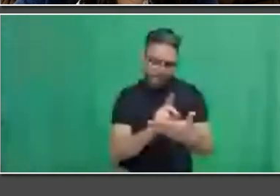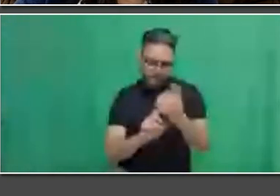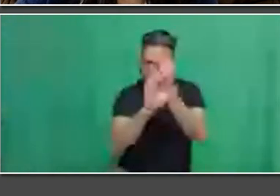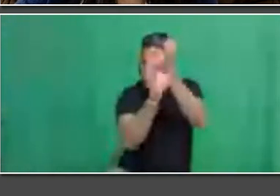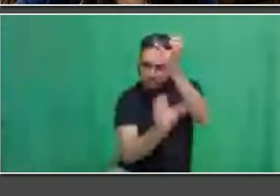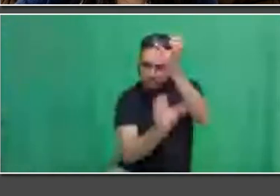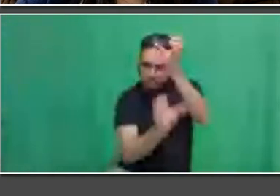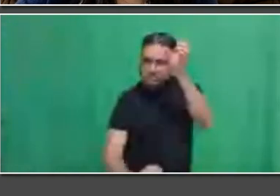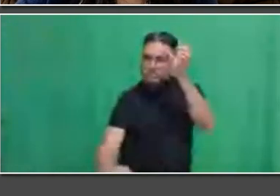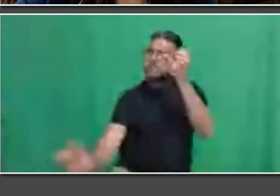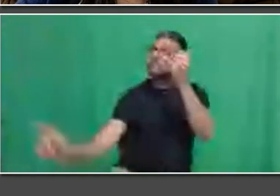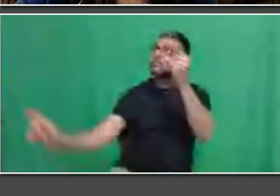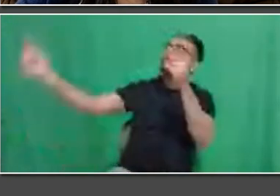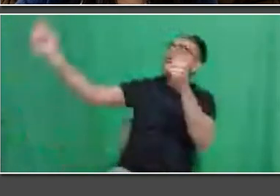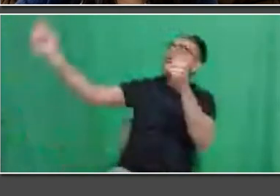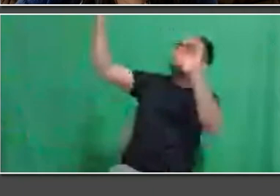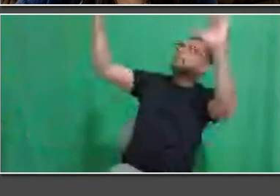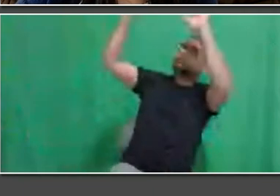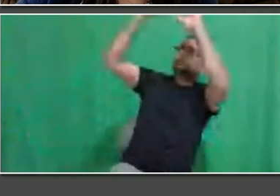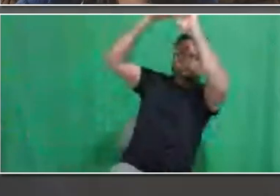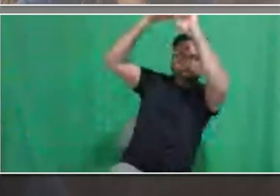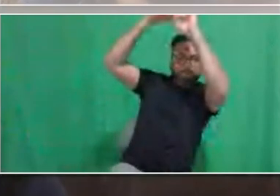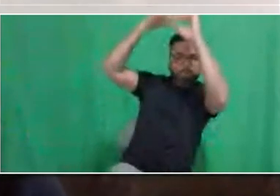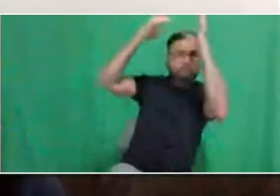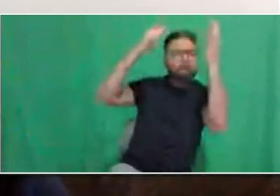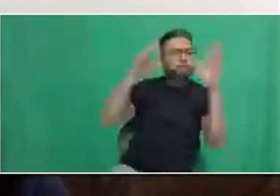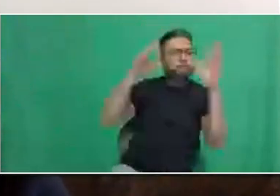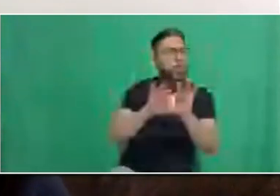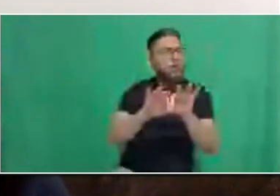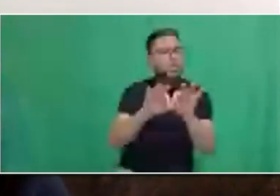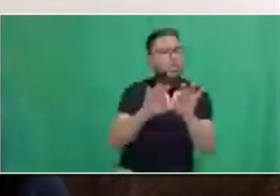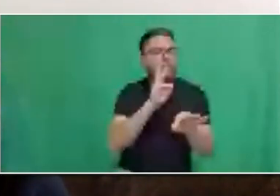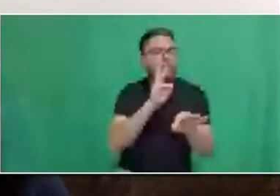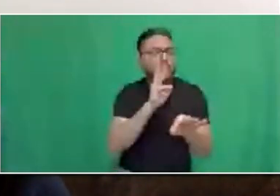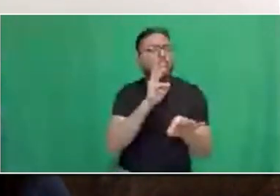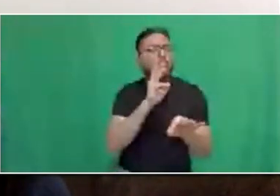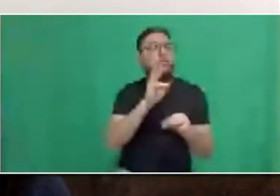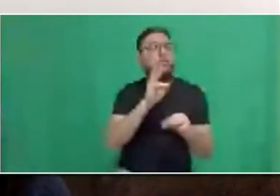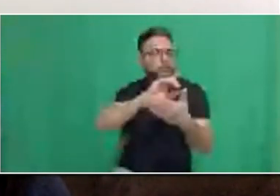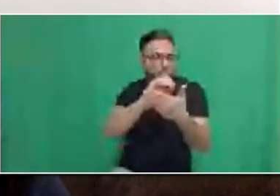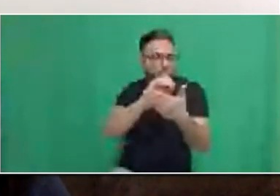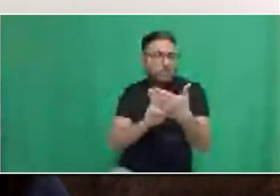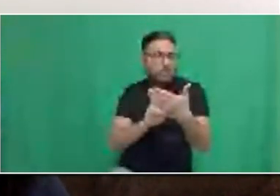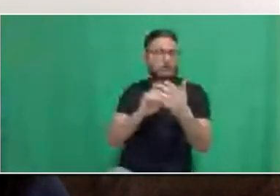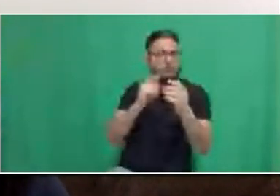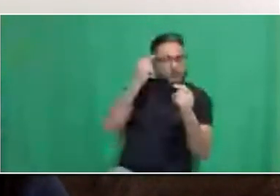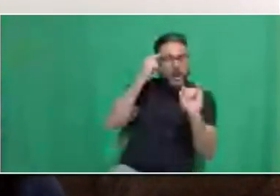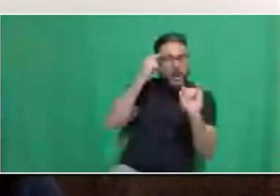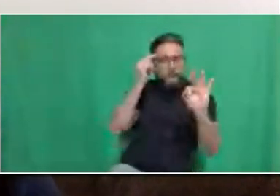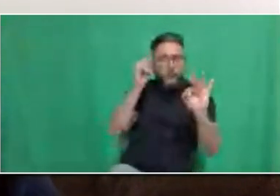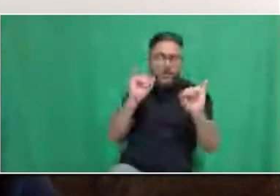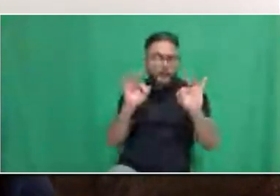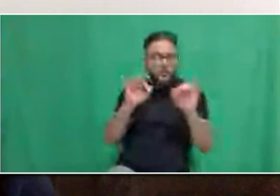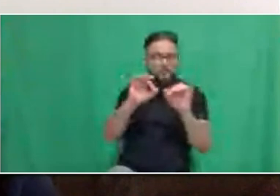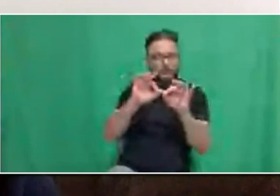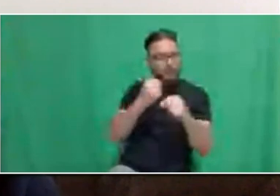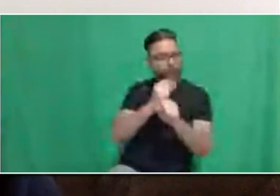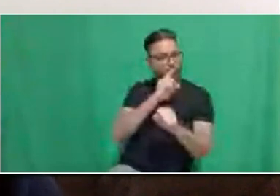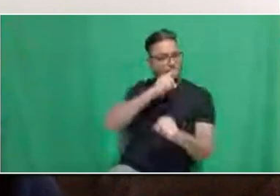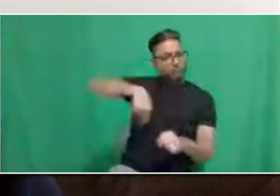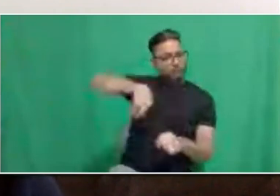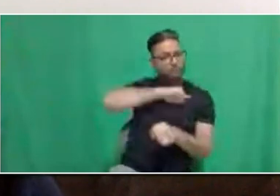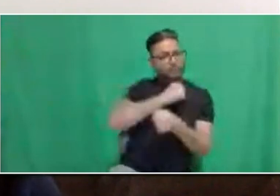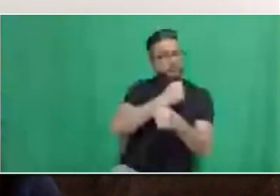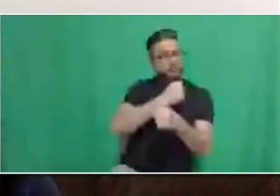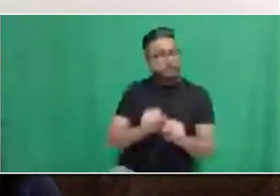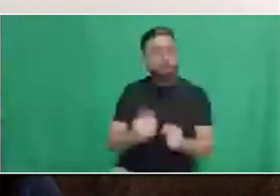I can't emphasize enough how grateful I am for having the opportunity of working for a company like TTC. The